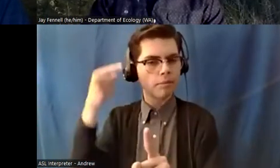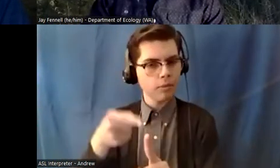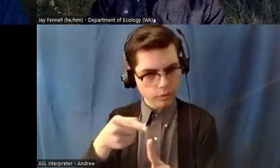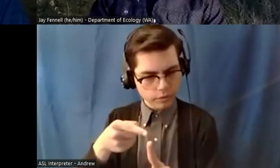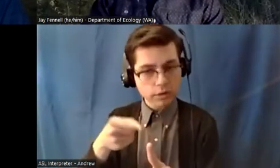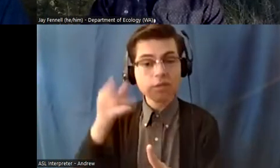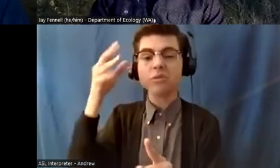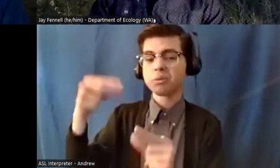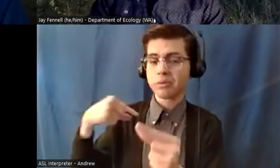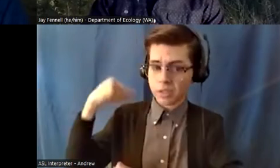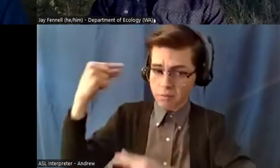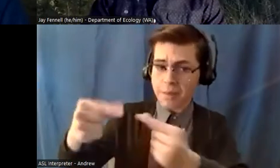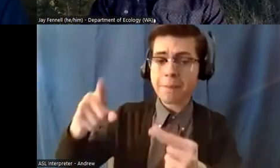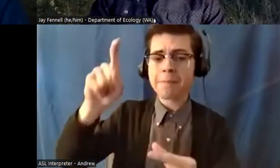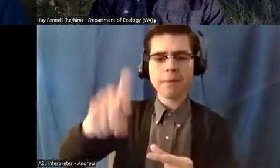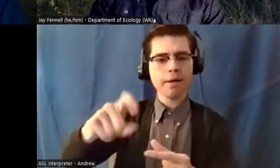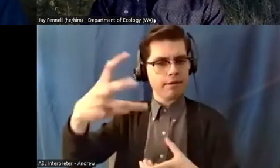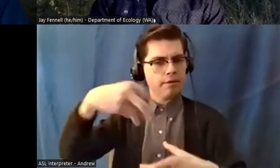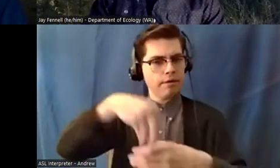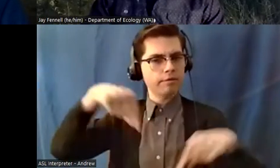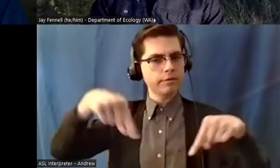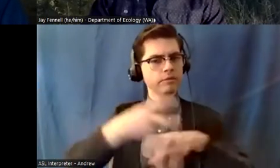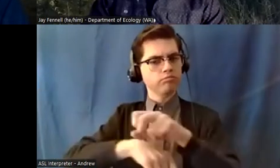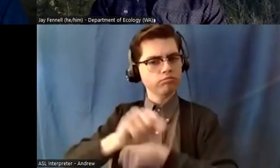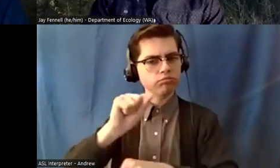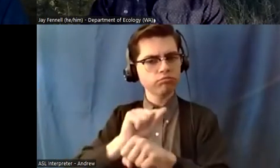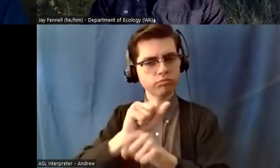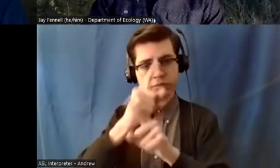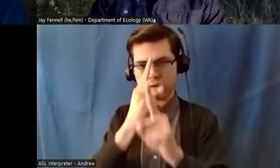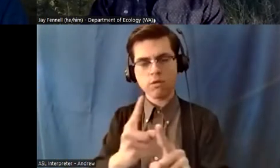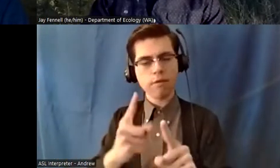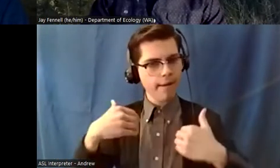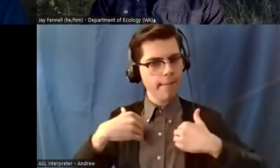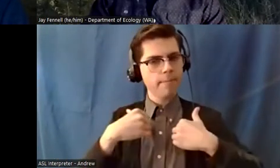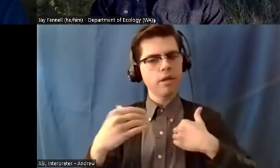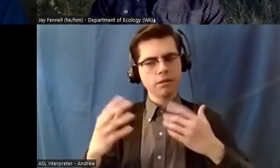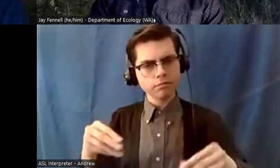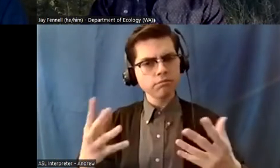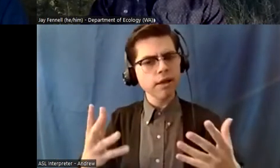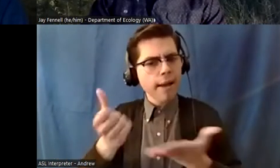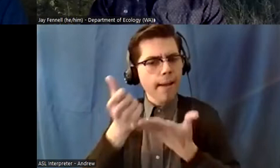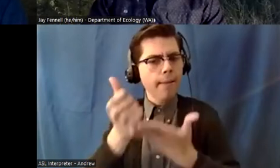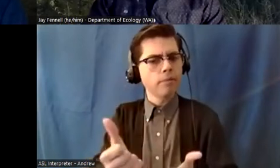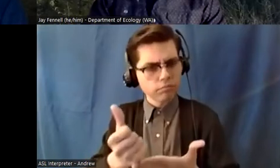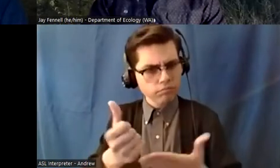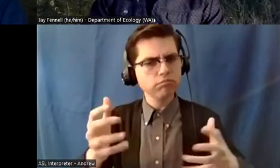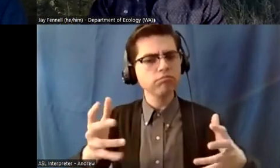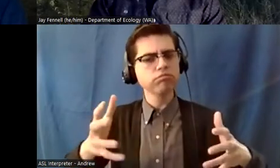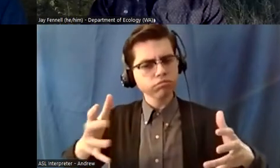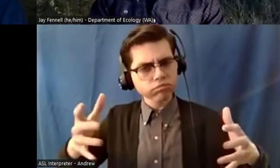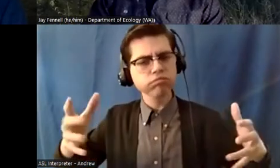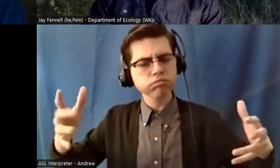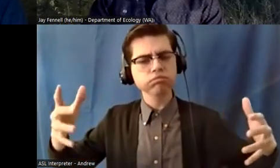repopulate the species just like we have to have these stream of helpers come in to